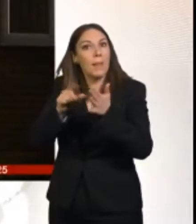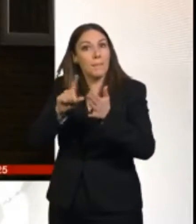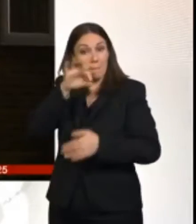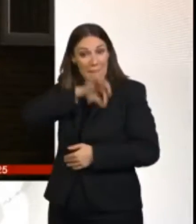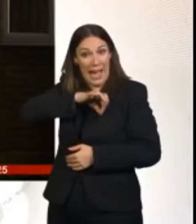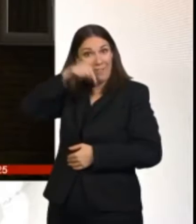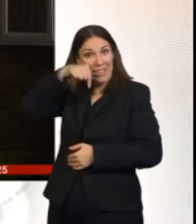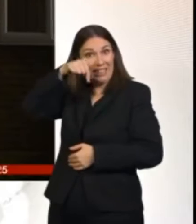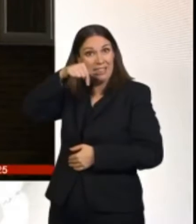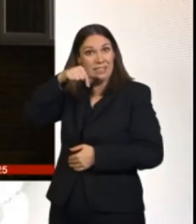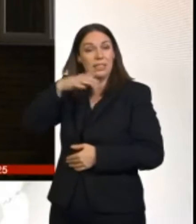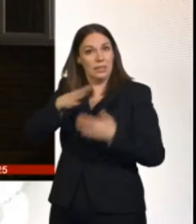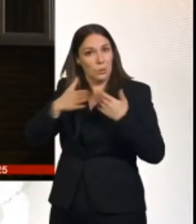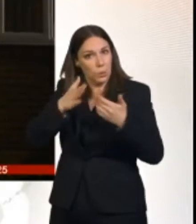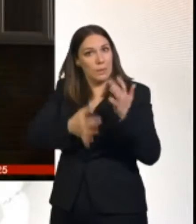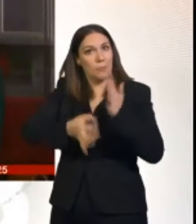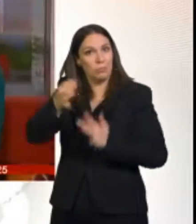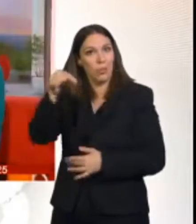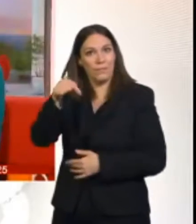Graham Satchel, BBC News.